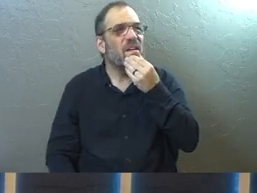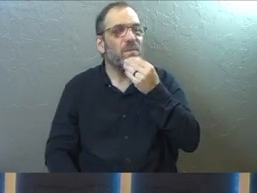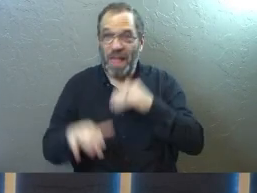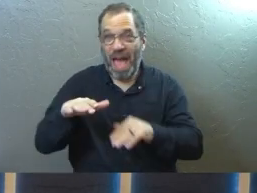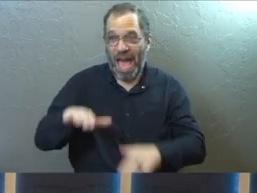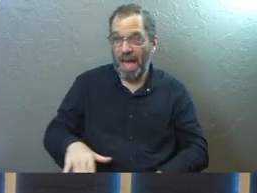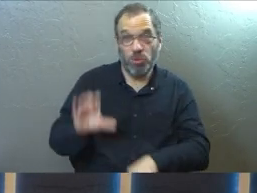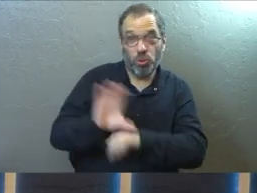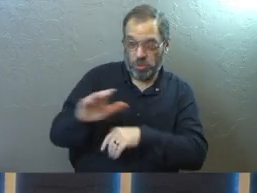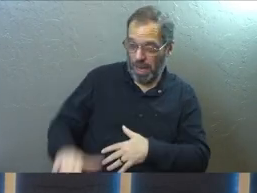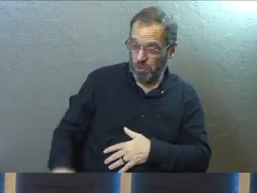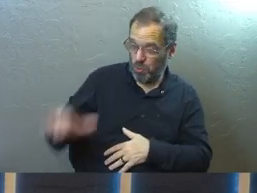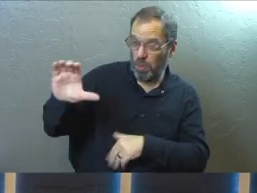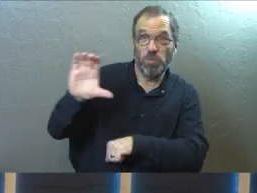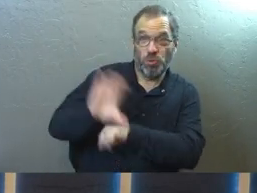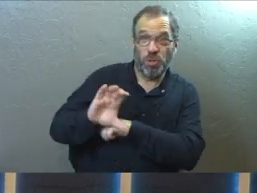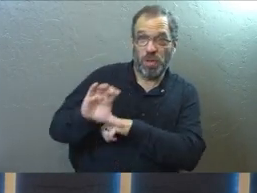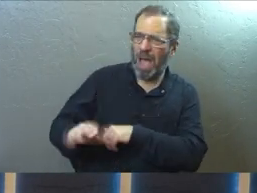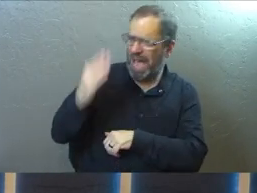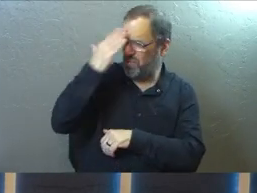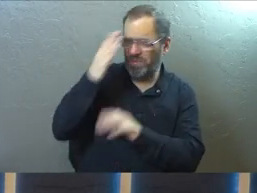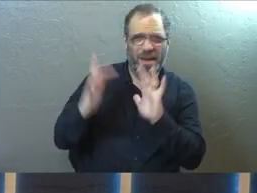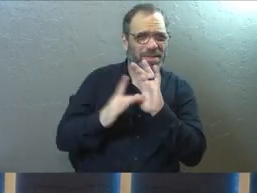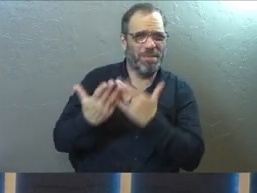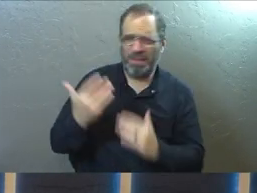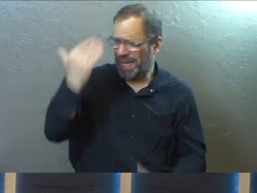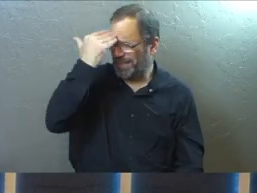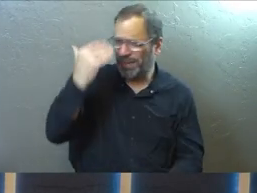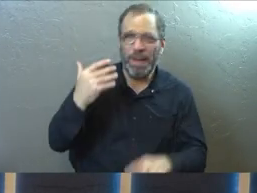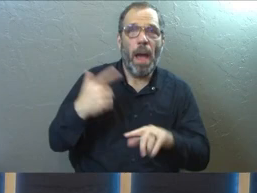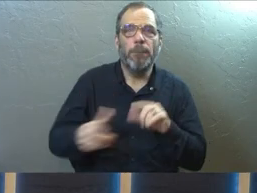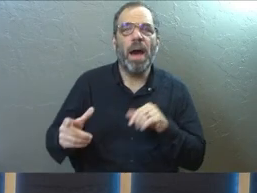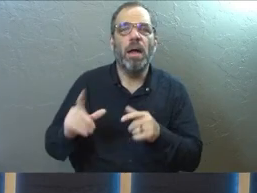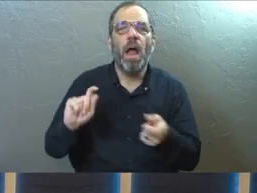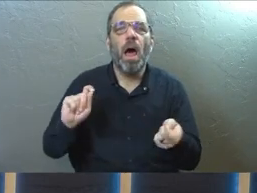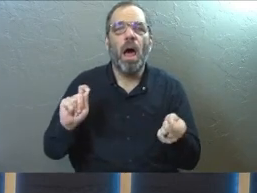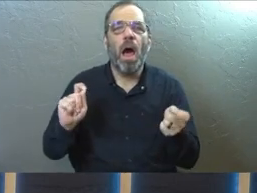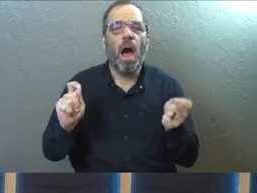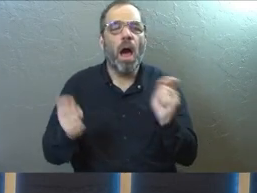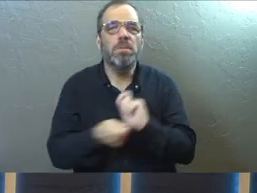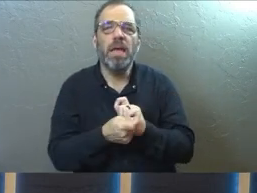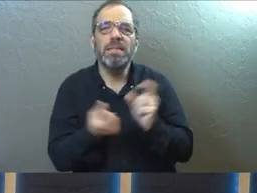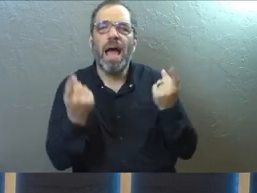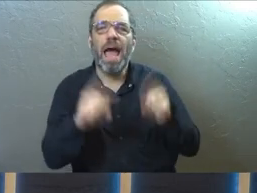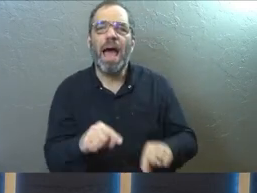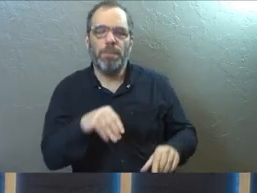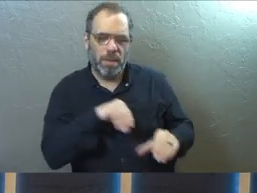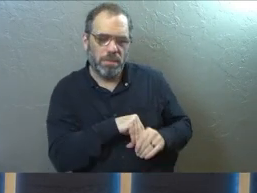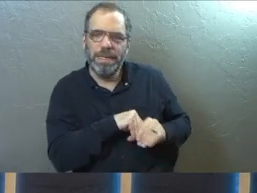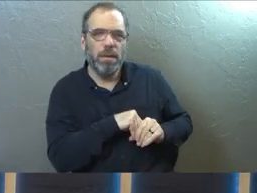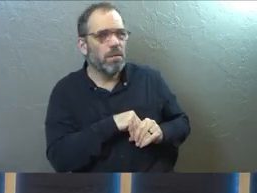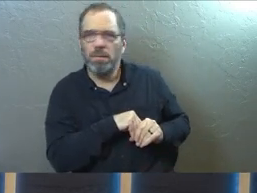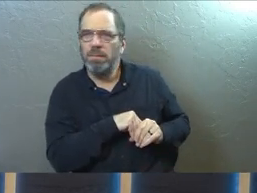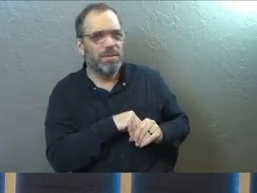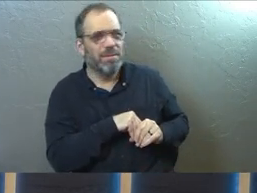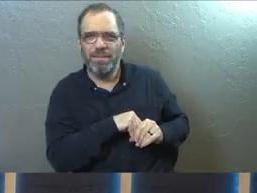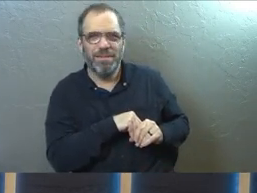I grew up in the church. I was raised in the church. I knew a lot about the Bible, but the change had never really happened inside of my soul.